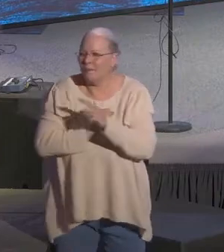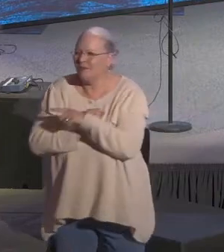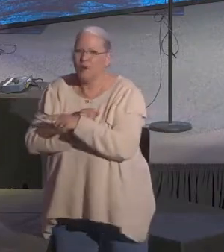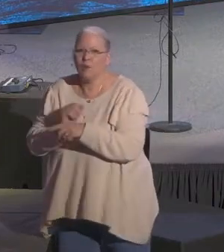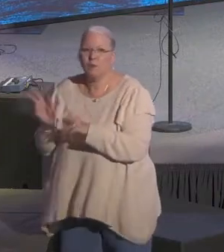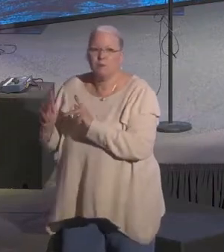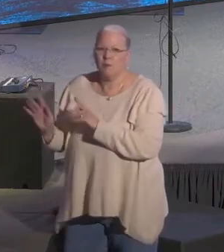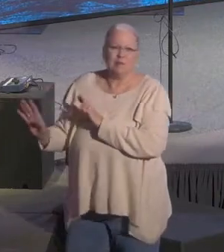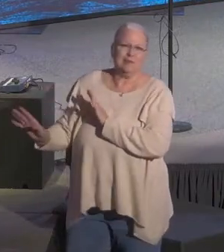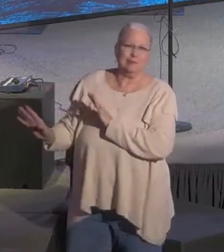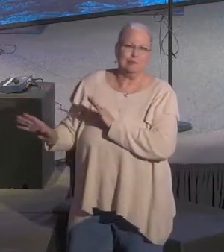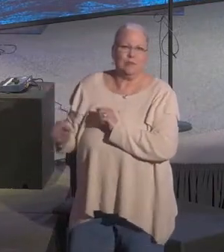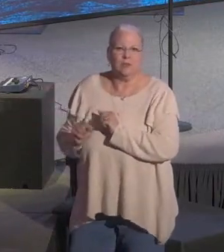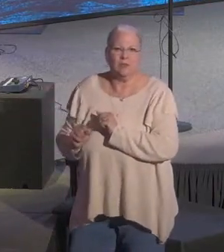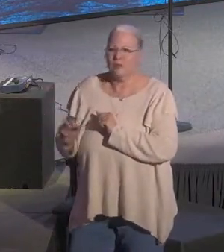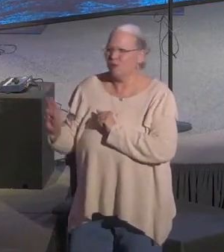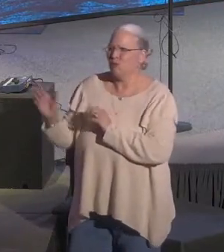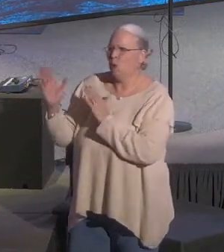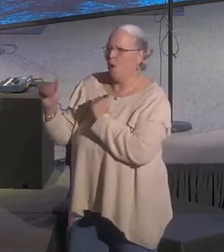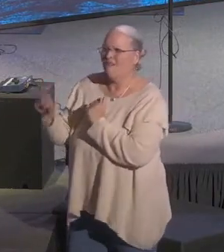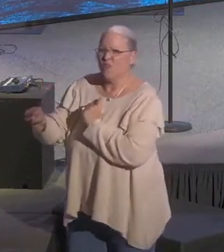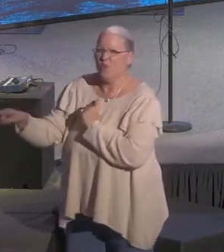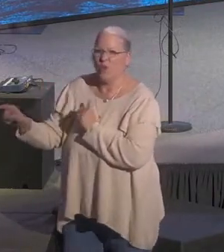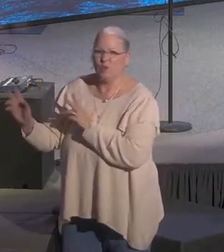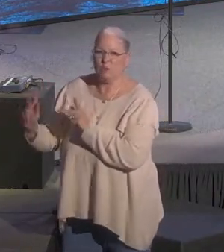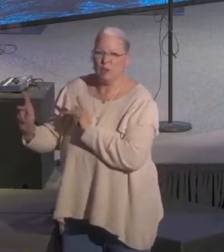I want to tell you, every one of us is hopeless.